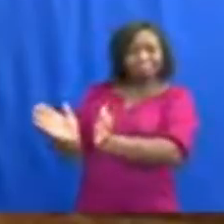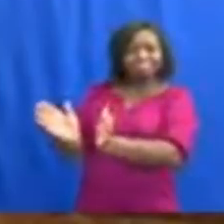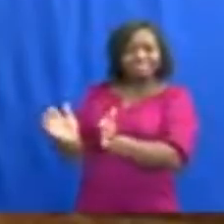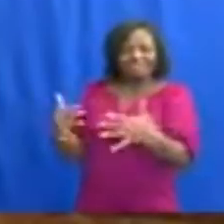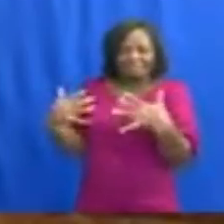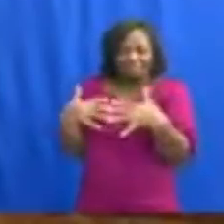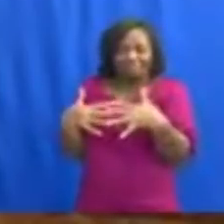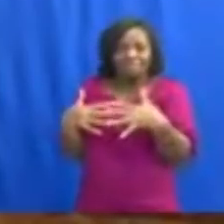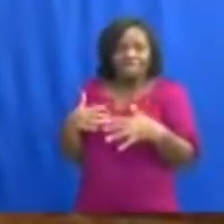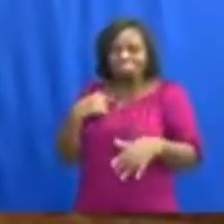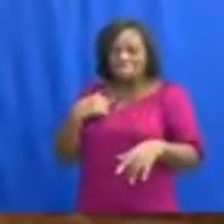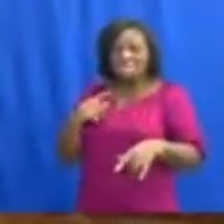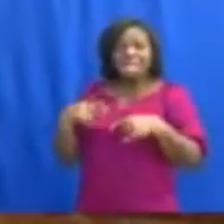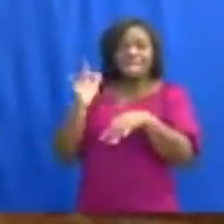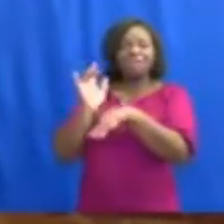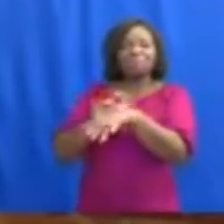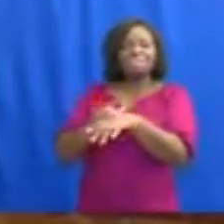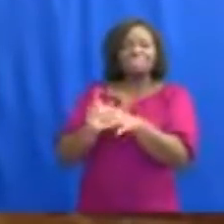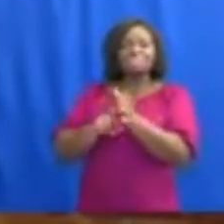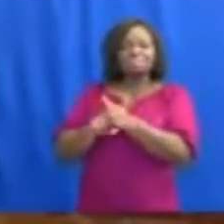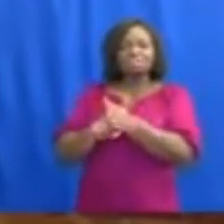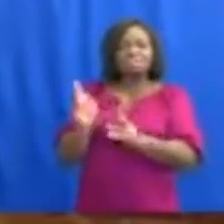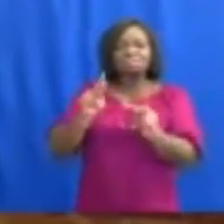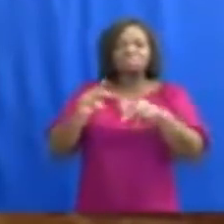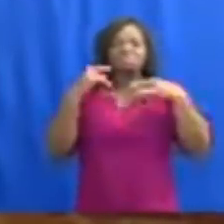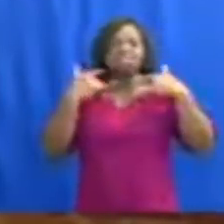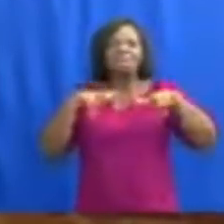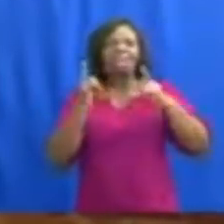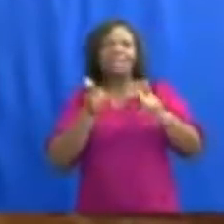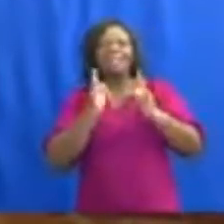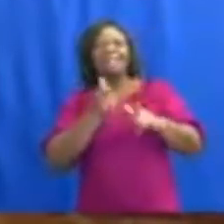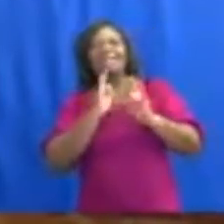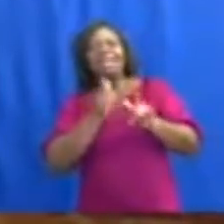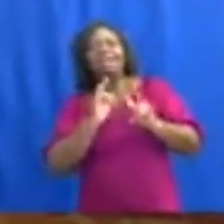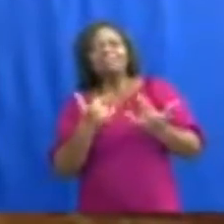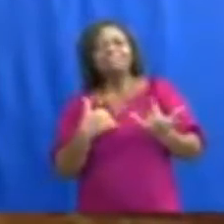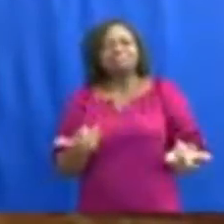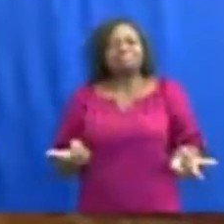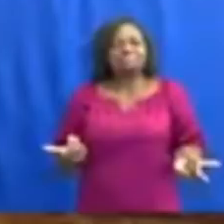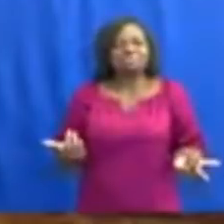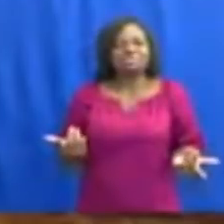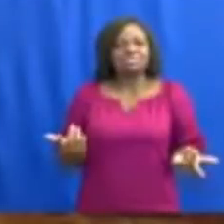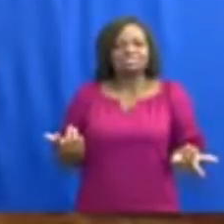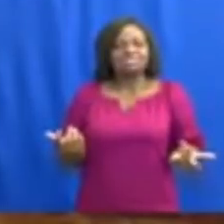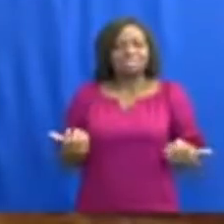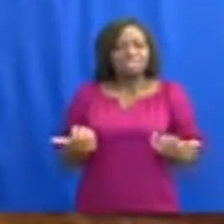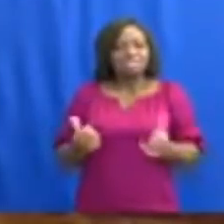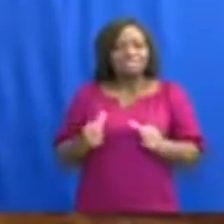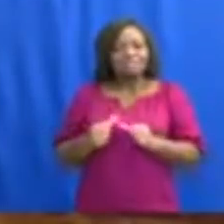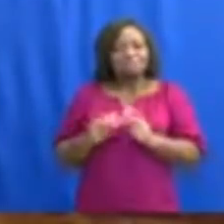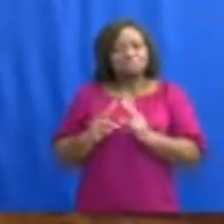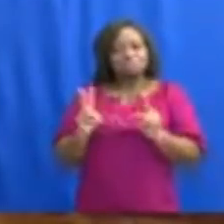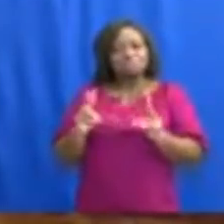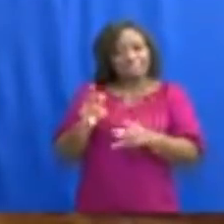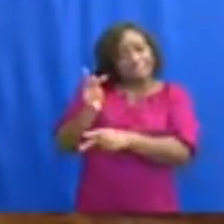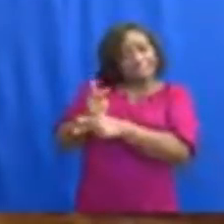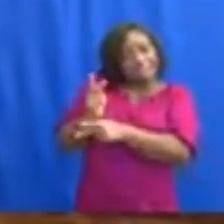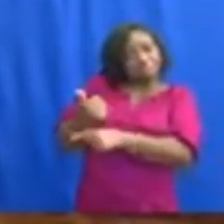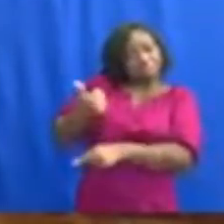stigmatized and, in the process, continue to be agents of the spread of the virus.